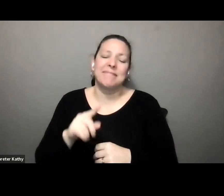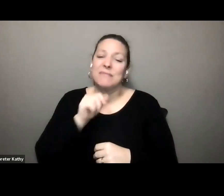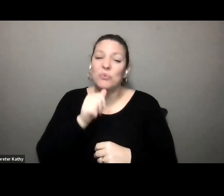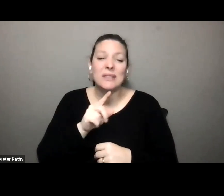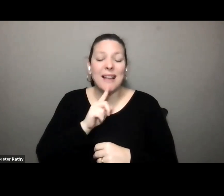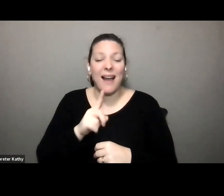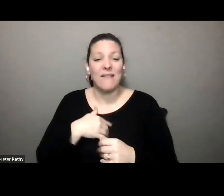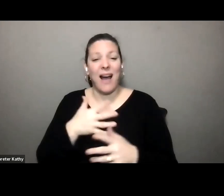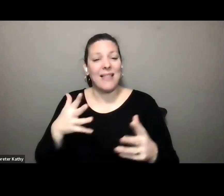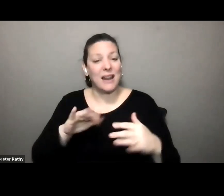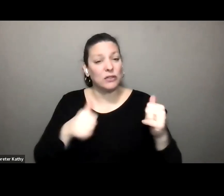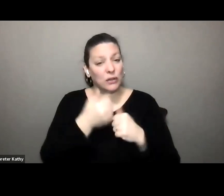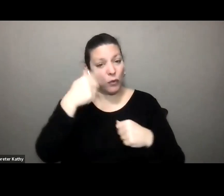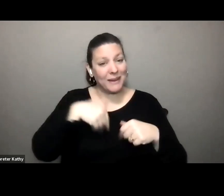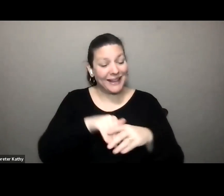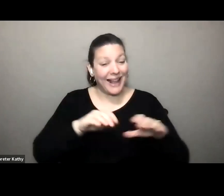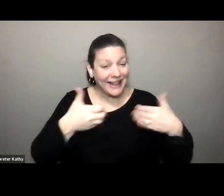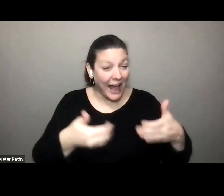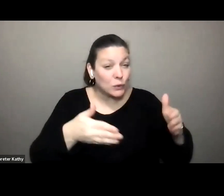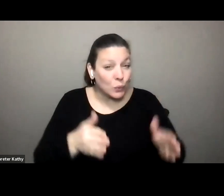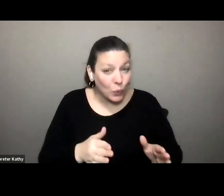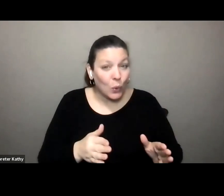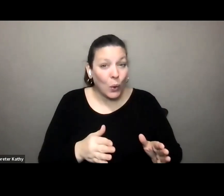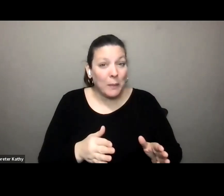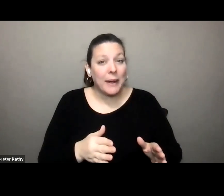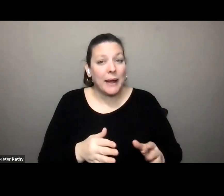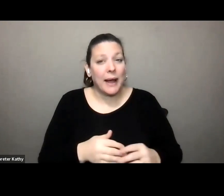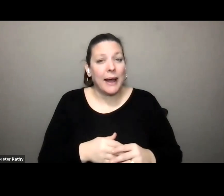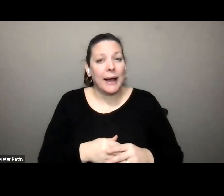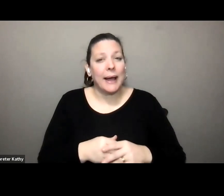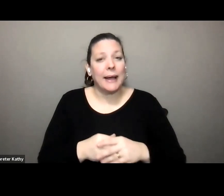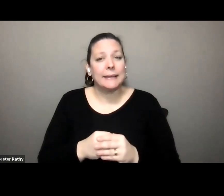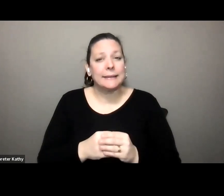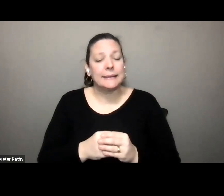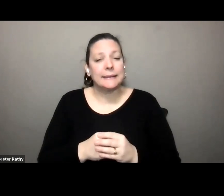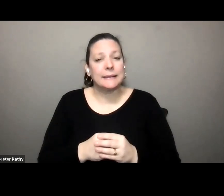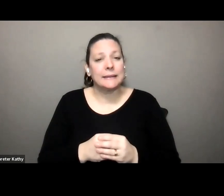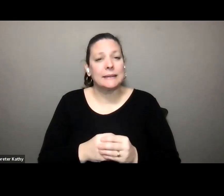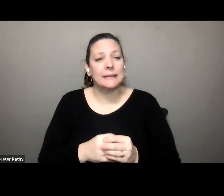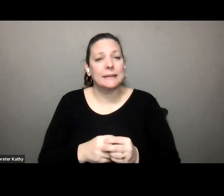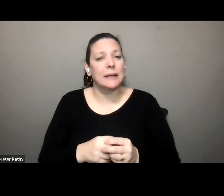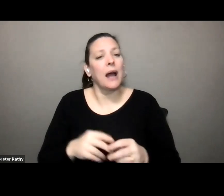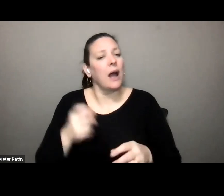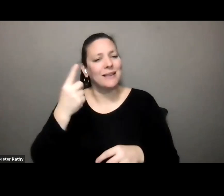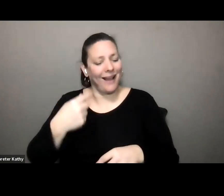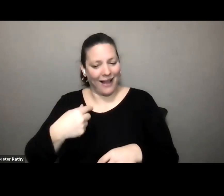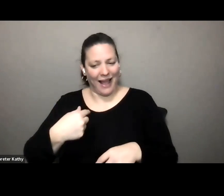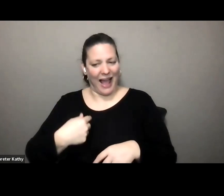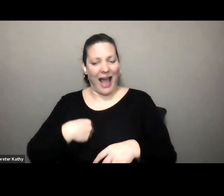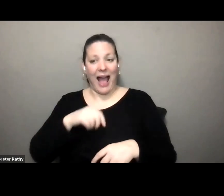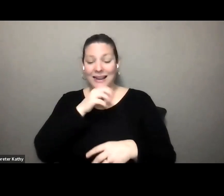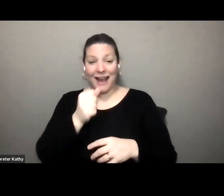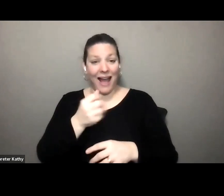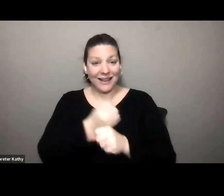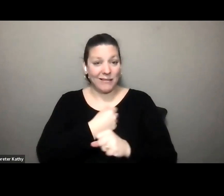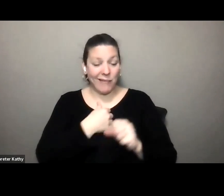the classroom i was um i was not labeled a person with a disability for much of